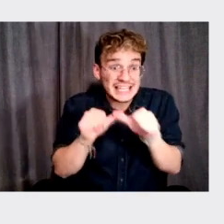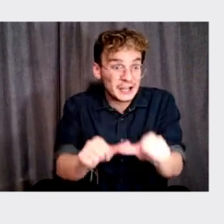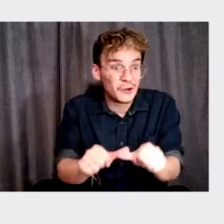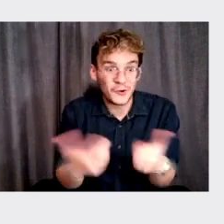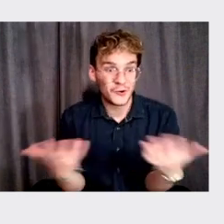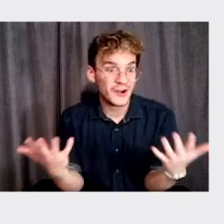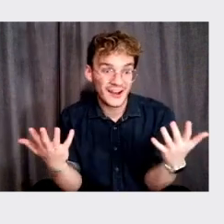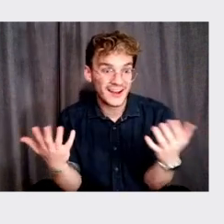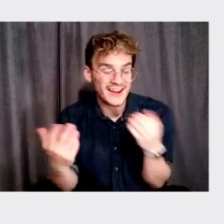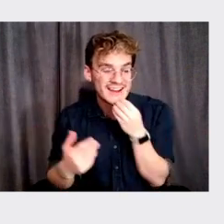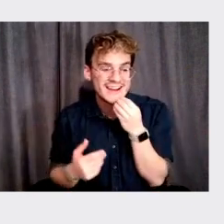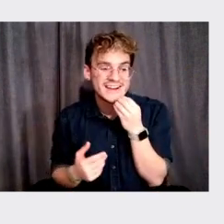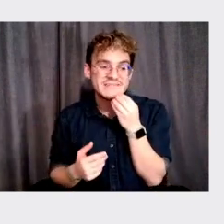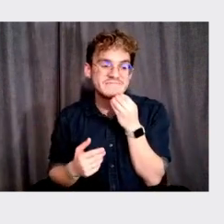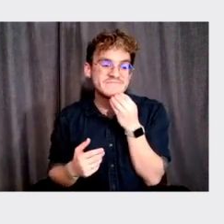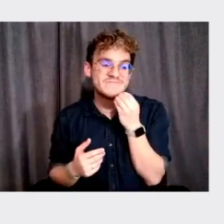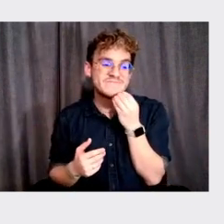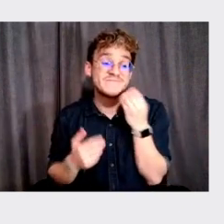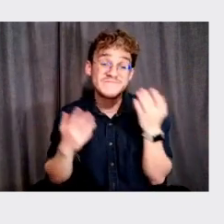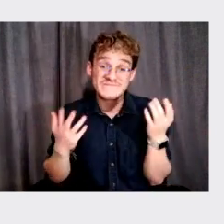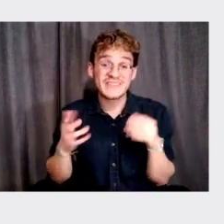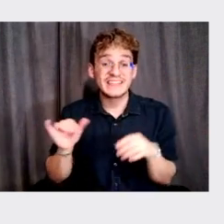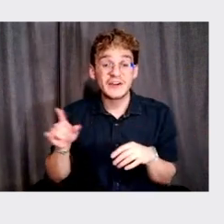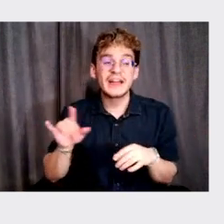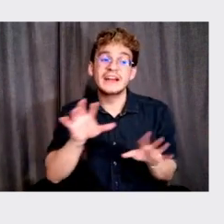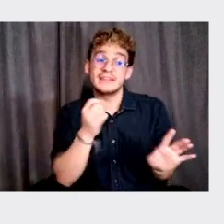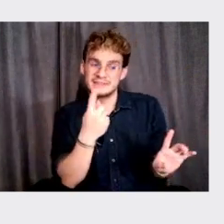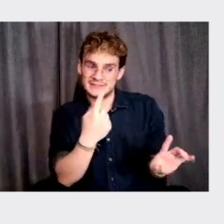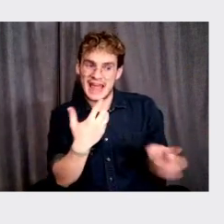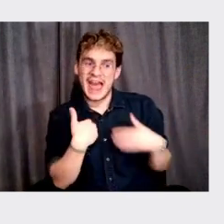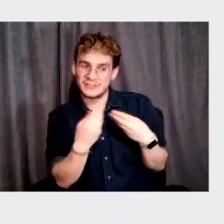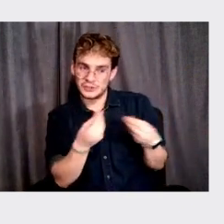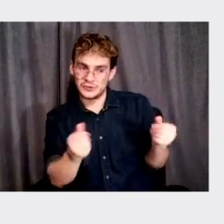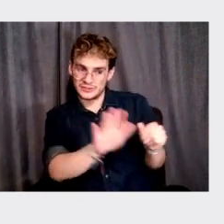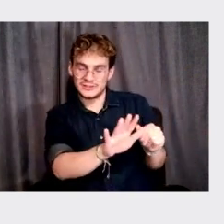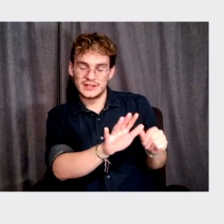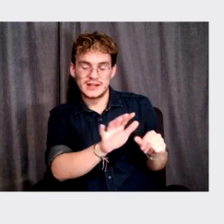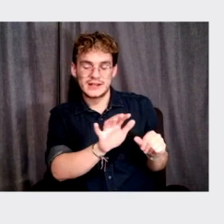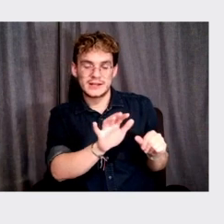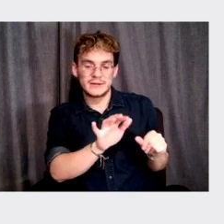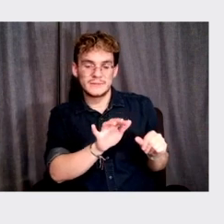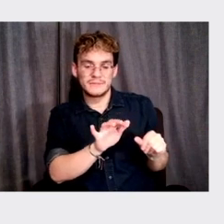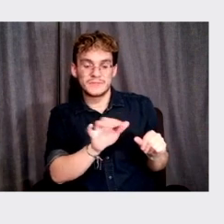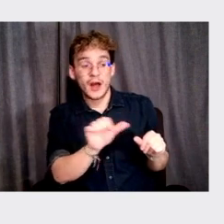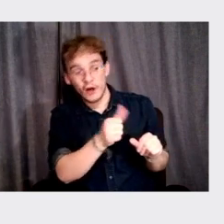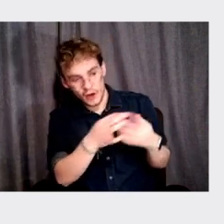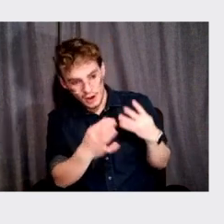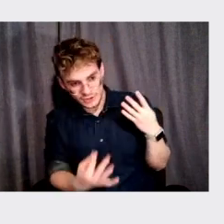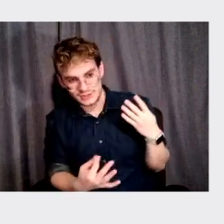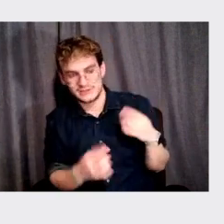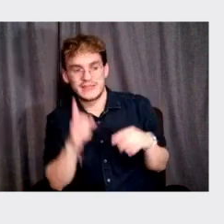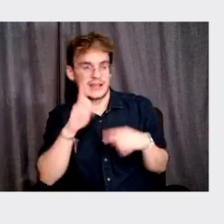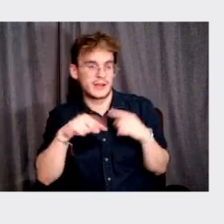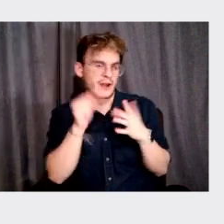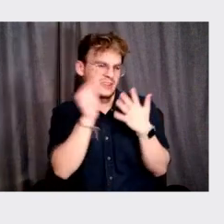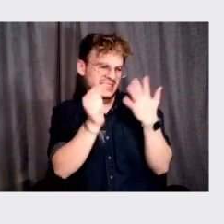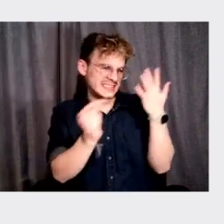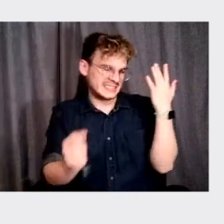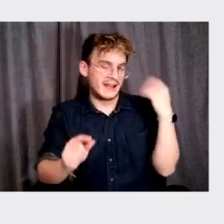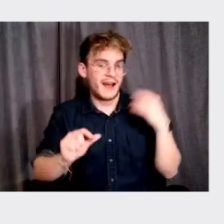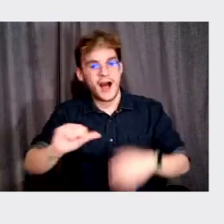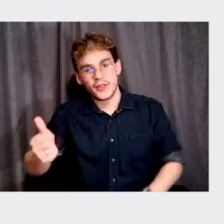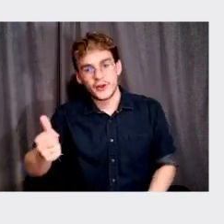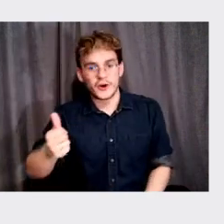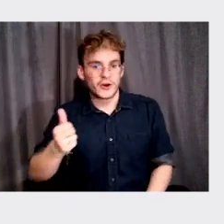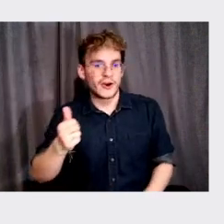well. Um, and, and, they were like, well, but we have a solution. We have, uh, you know, other options. I think about this, you know, other,